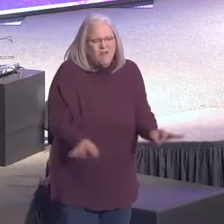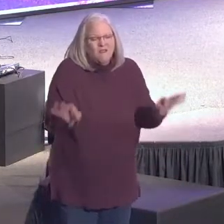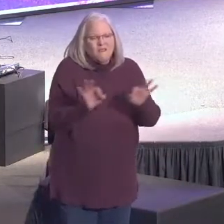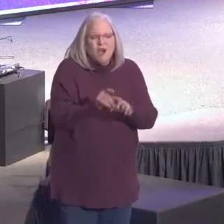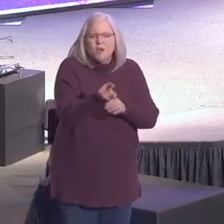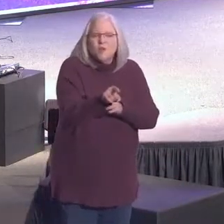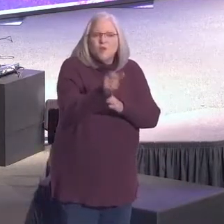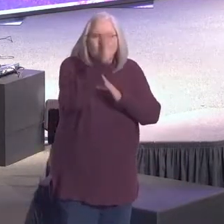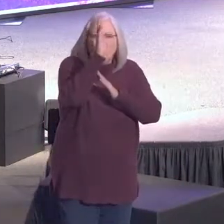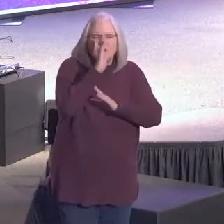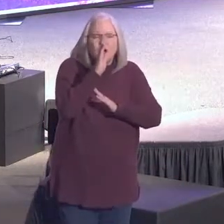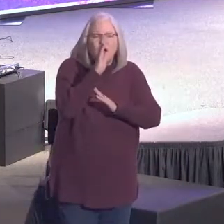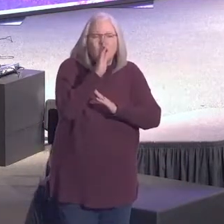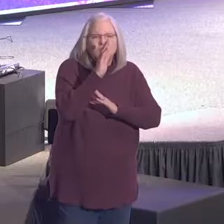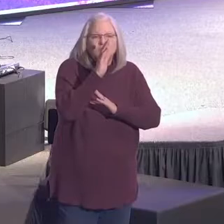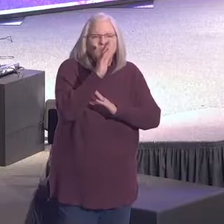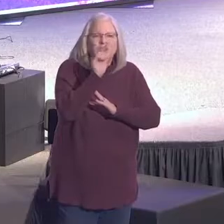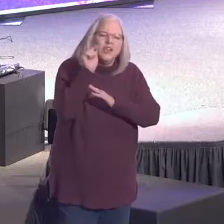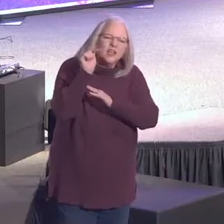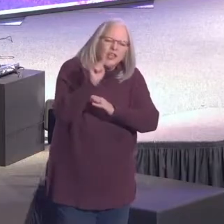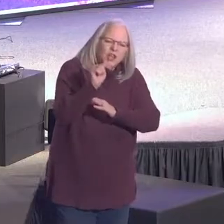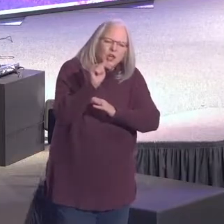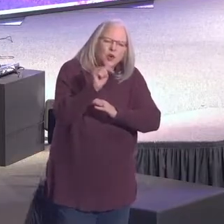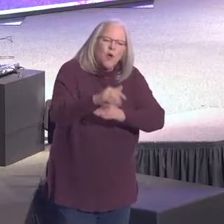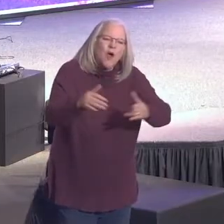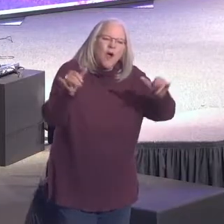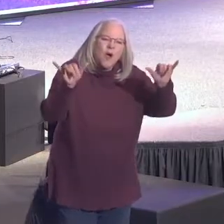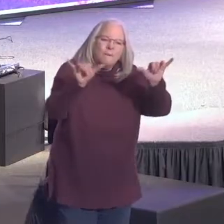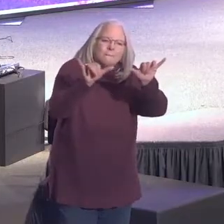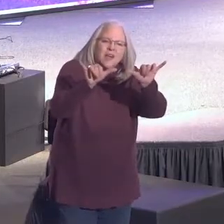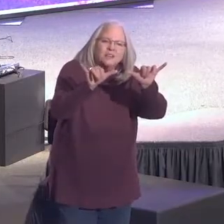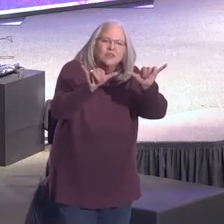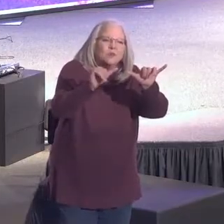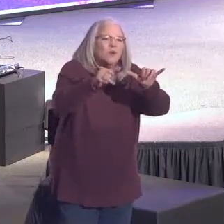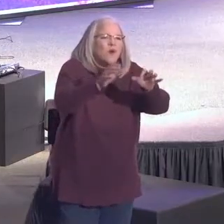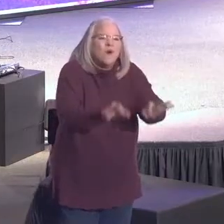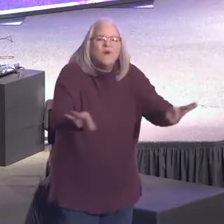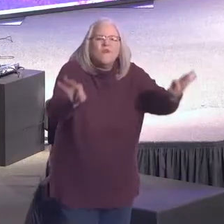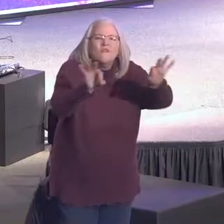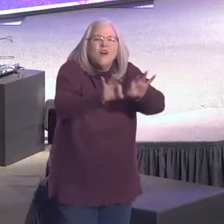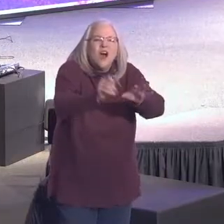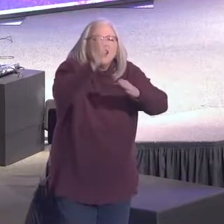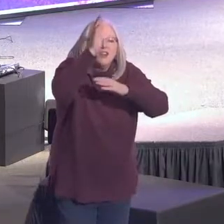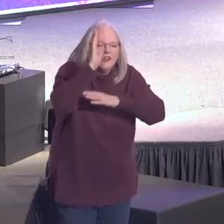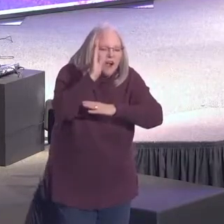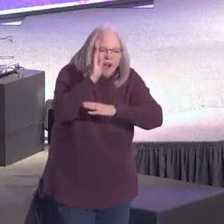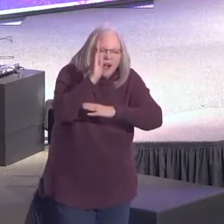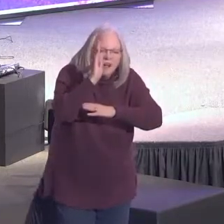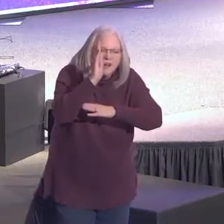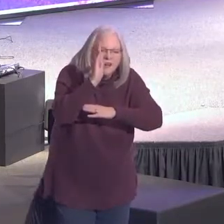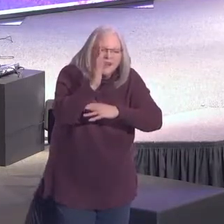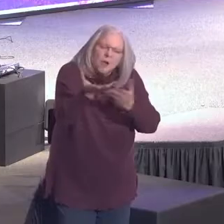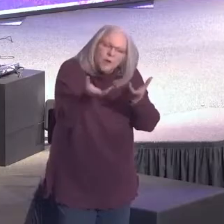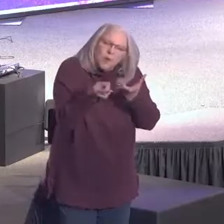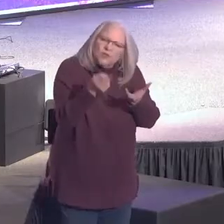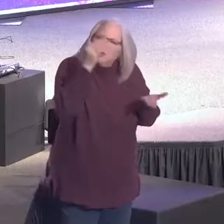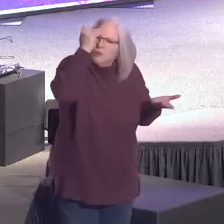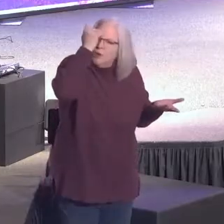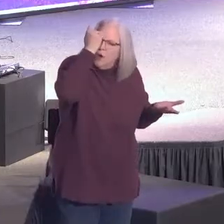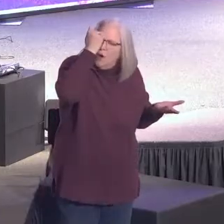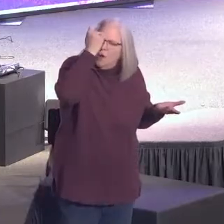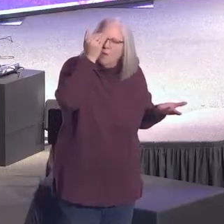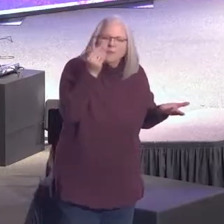God today. You are of immeasurable value to God. I just want you to remember that. But I also want you to know